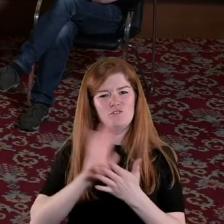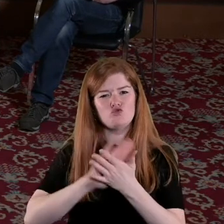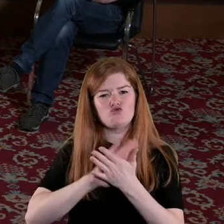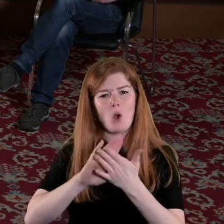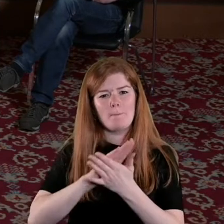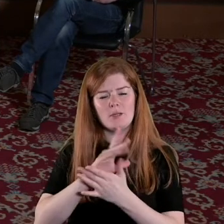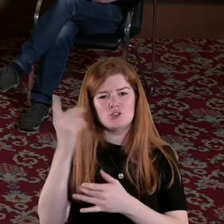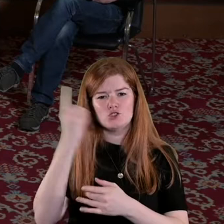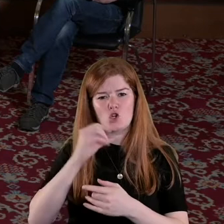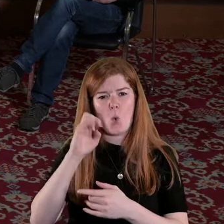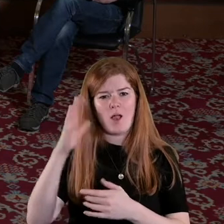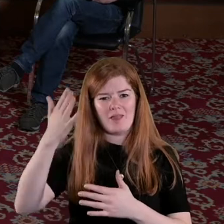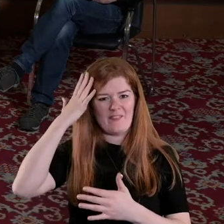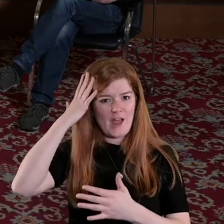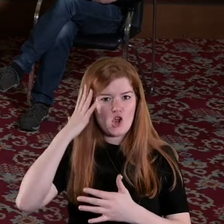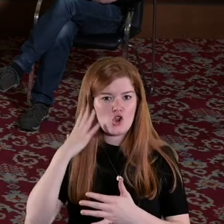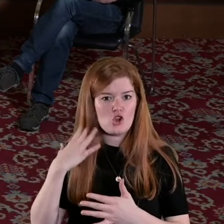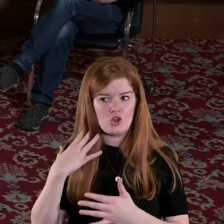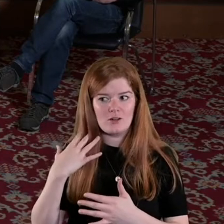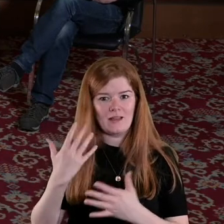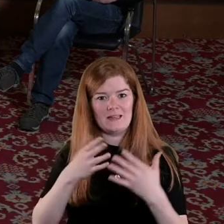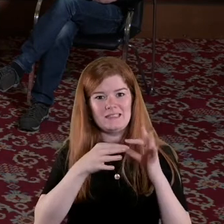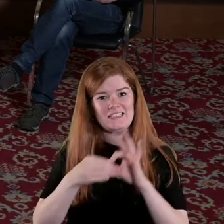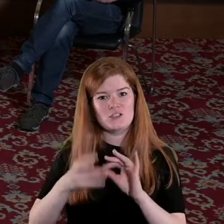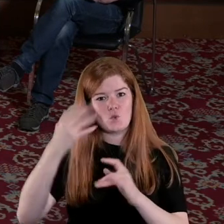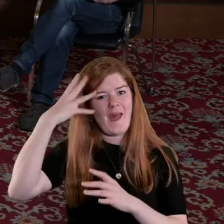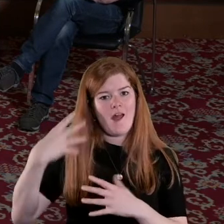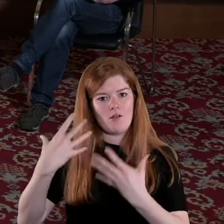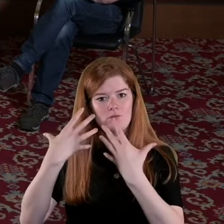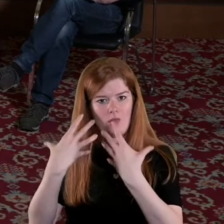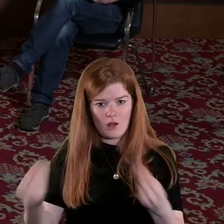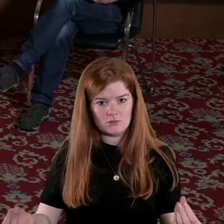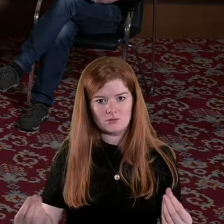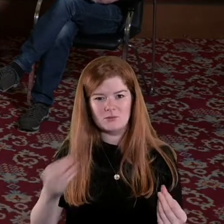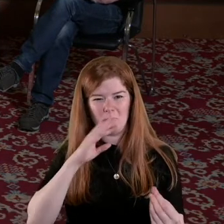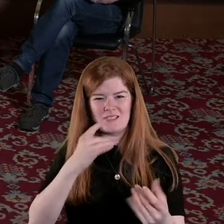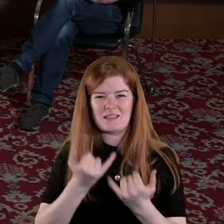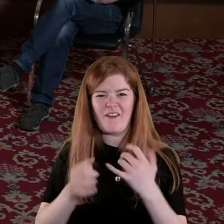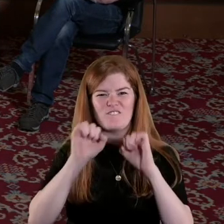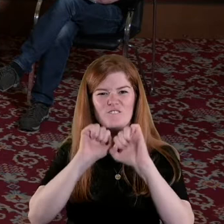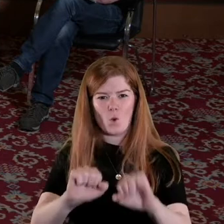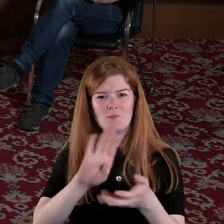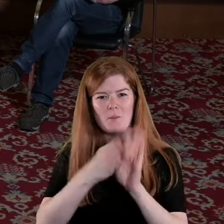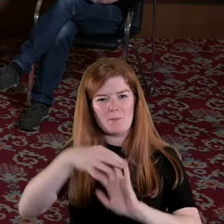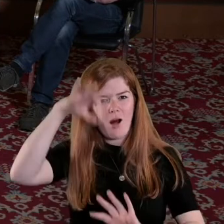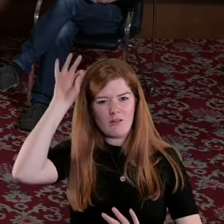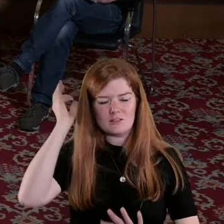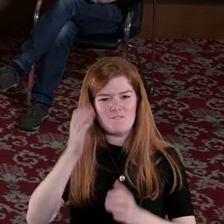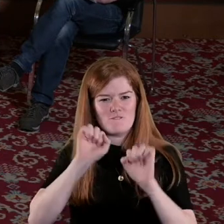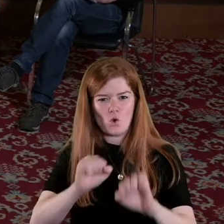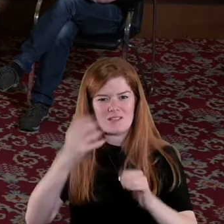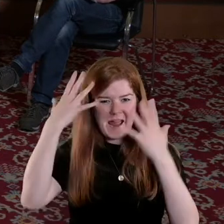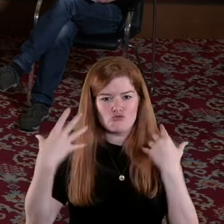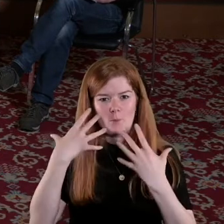oil in the hair it leads to hair loss so it's a form of forced hair cutting so to speak forced hair